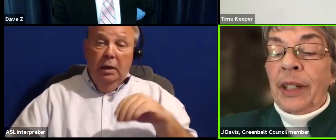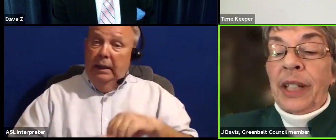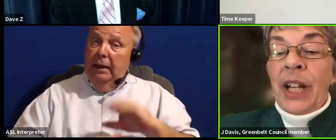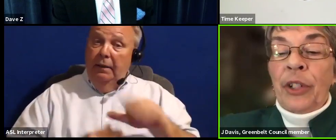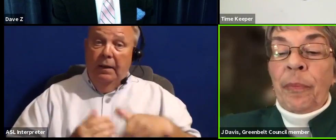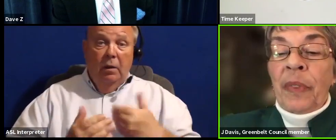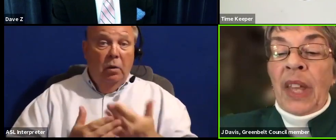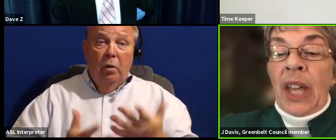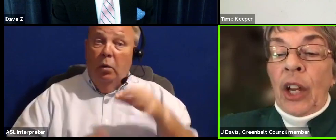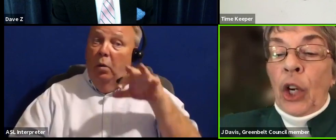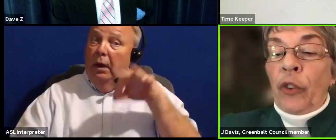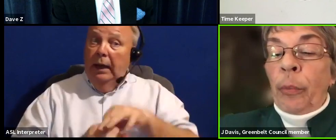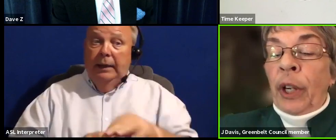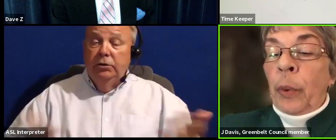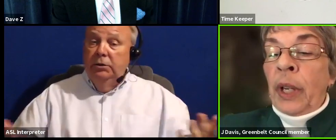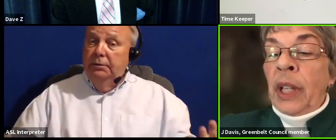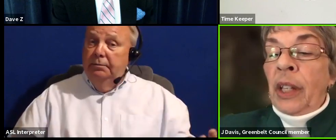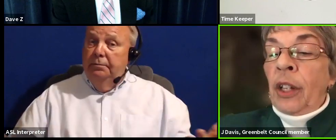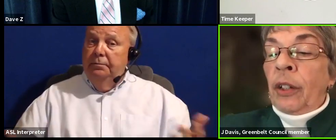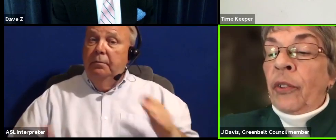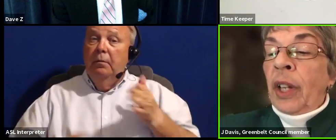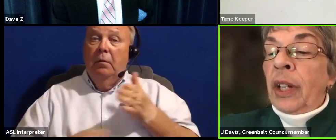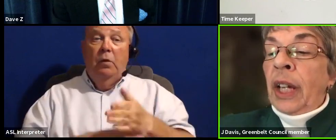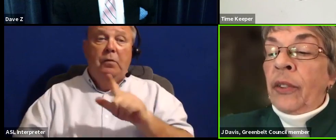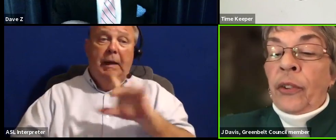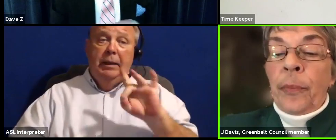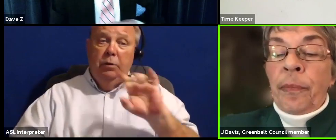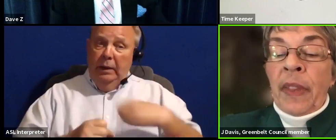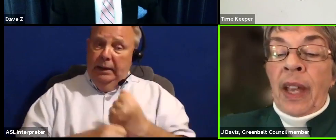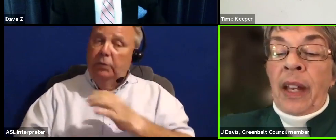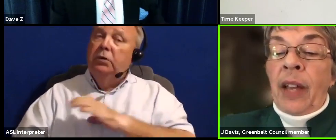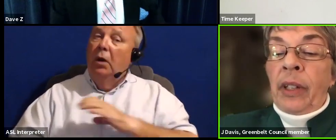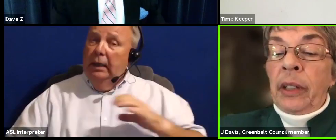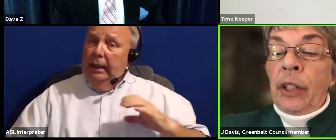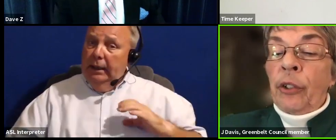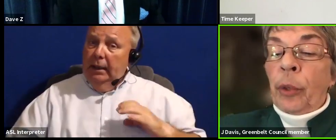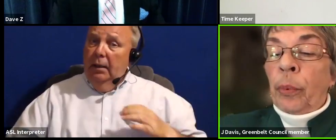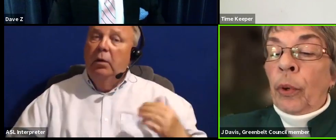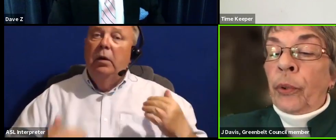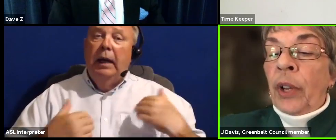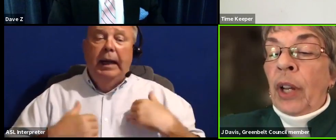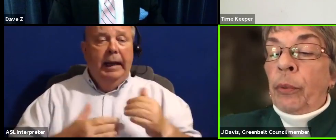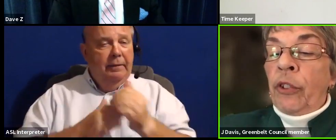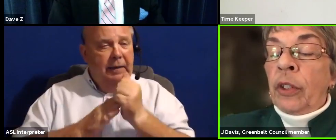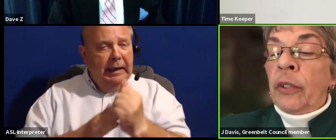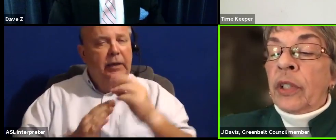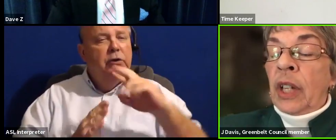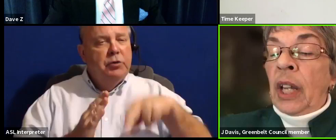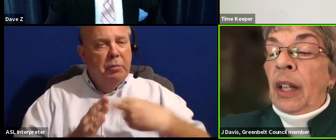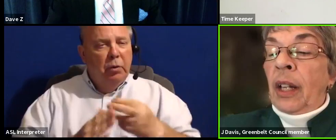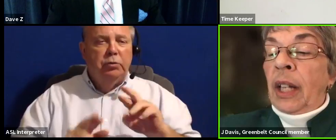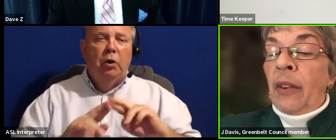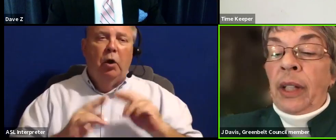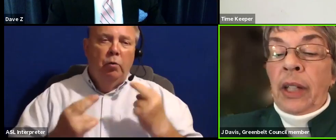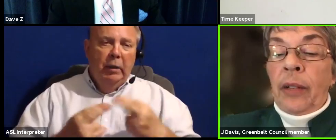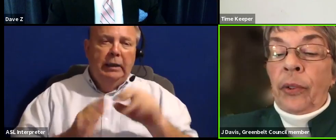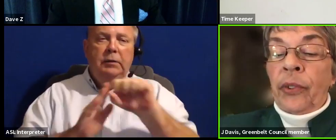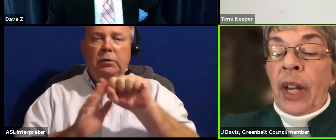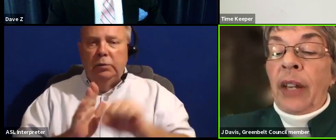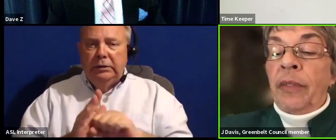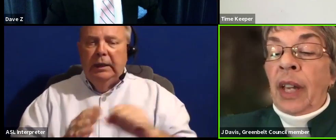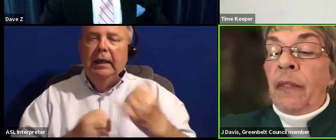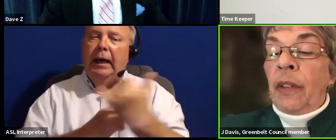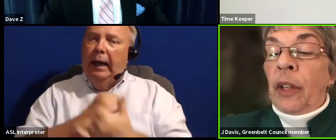election. Over my 28 years on council and having leadership roles on regional state and county